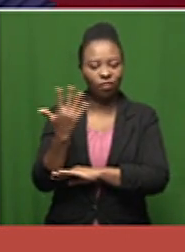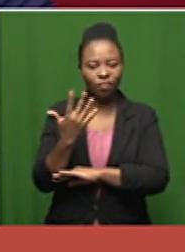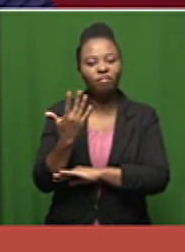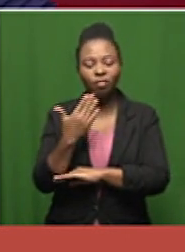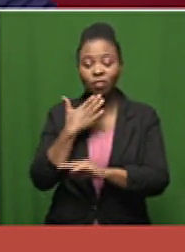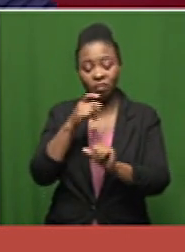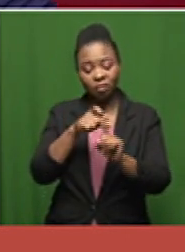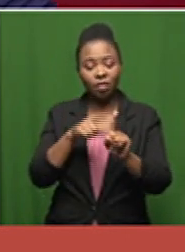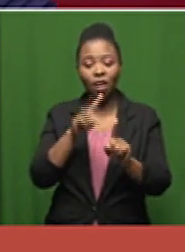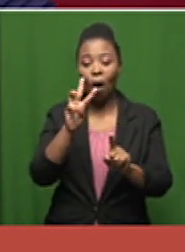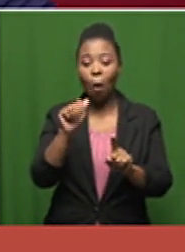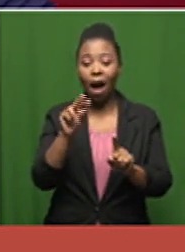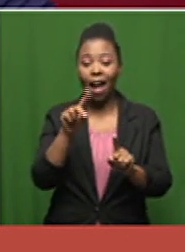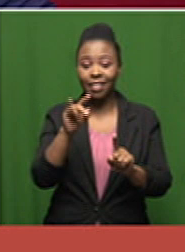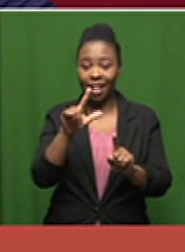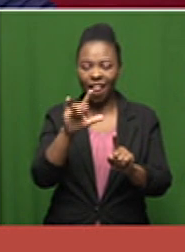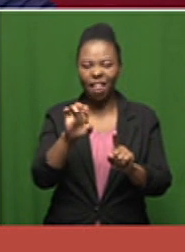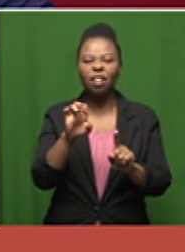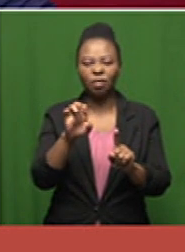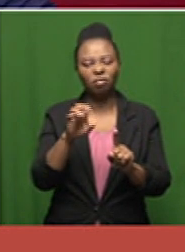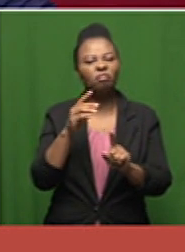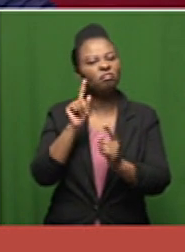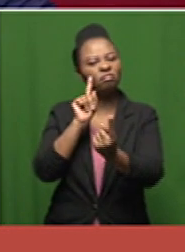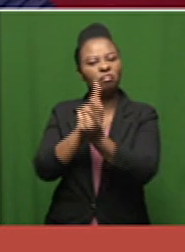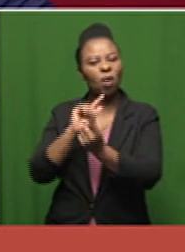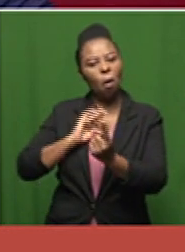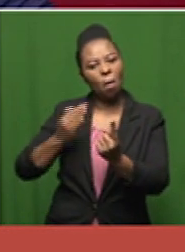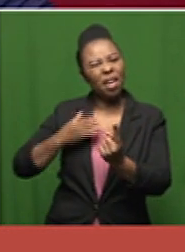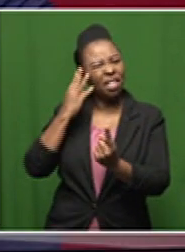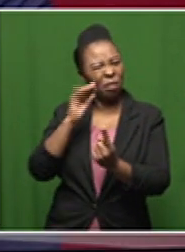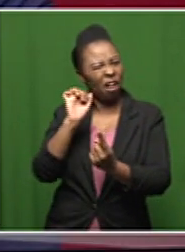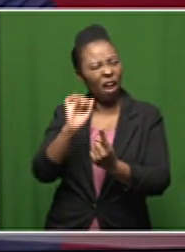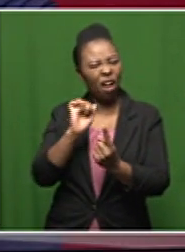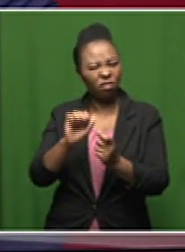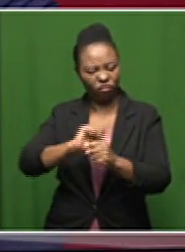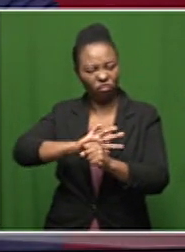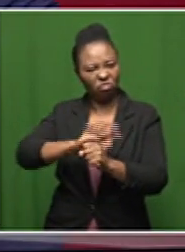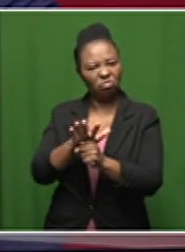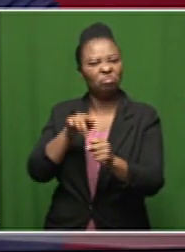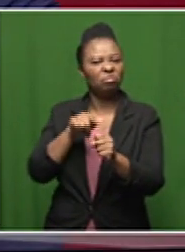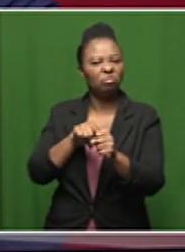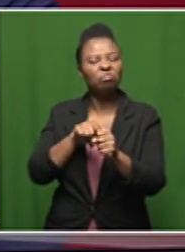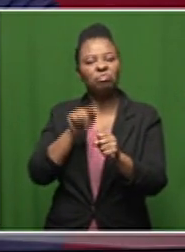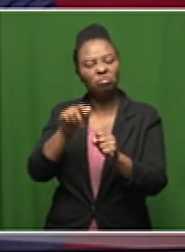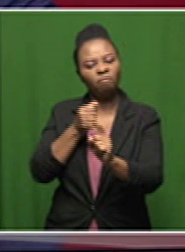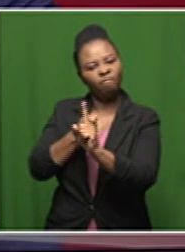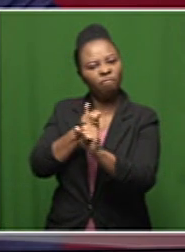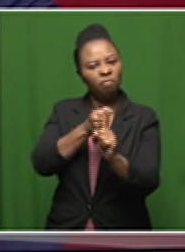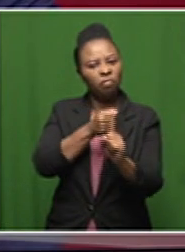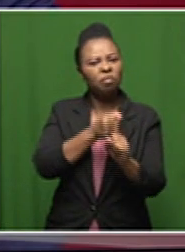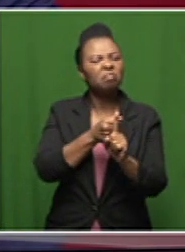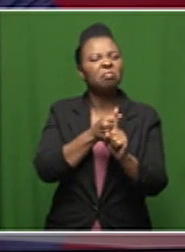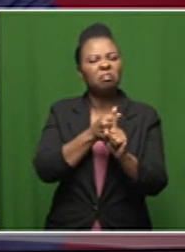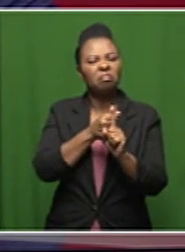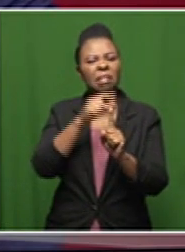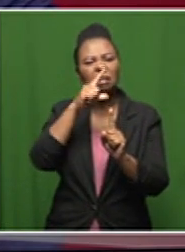spoke to a woman about her experience with kovat 19 and the drive to advocate breaking down the stigma